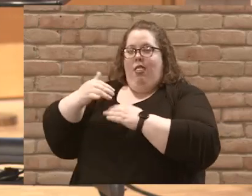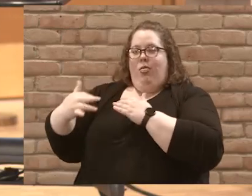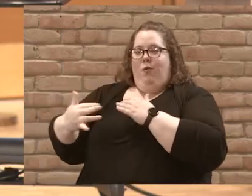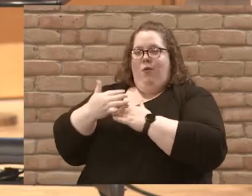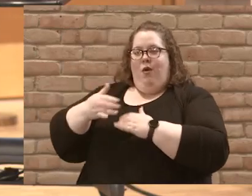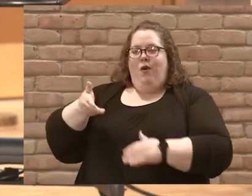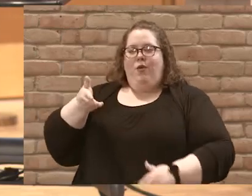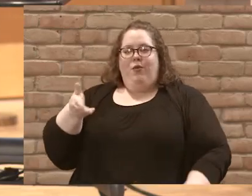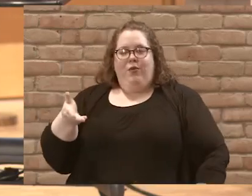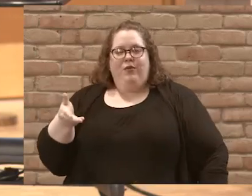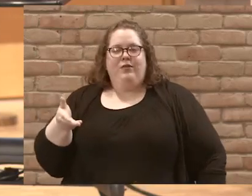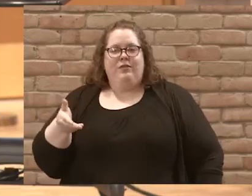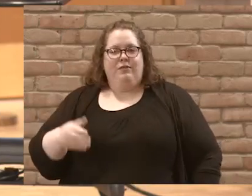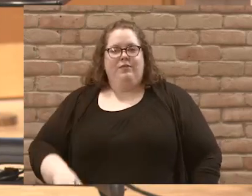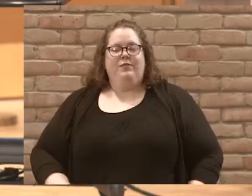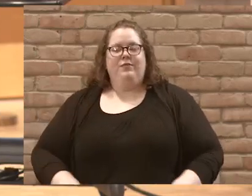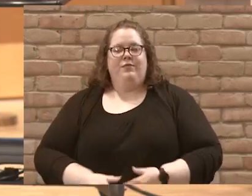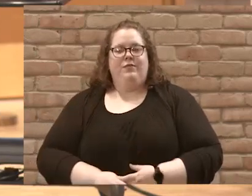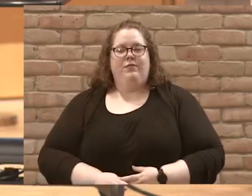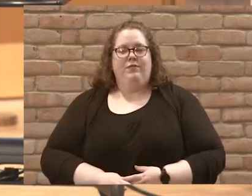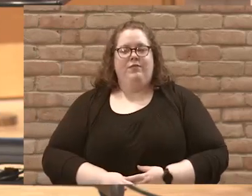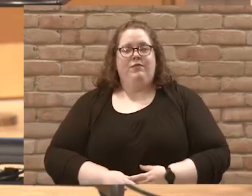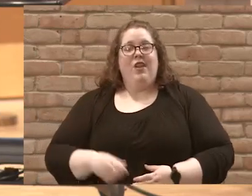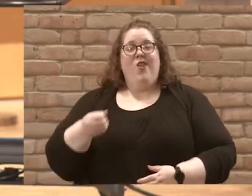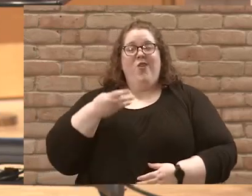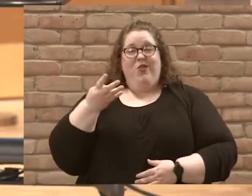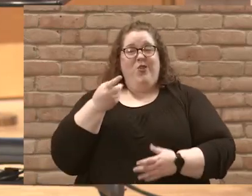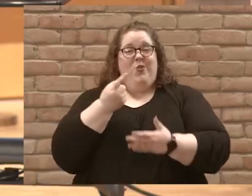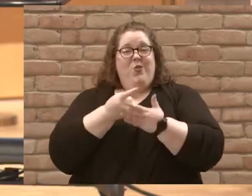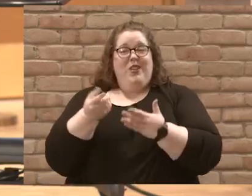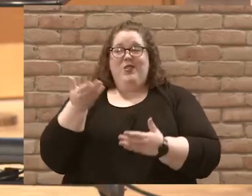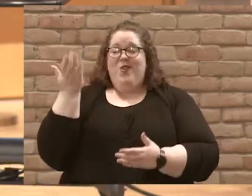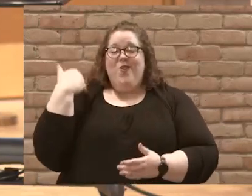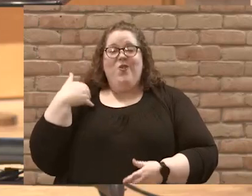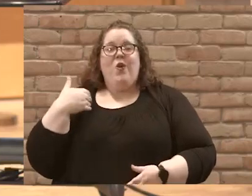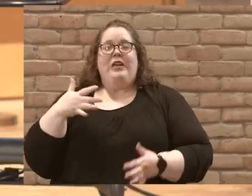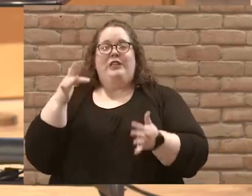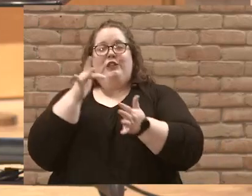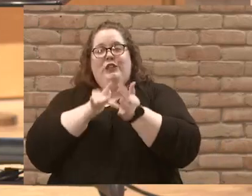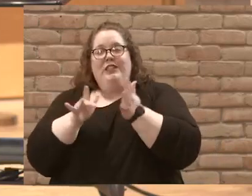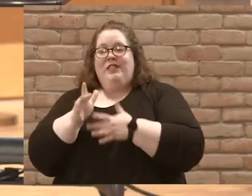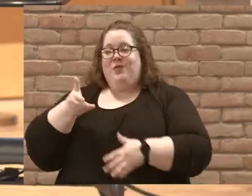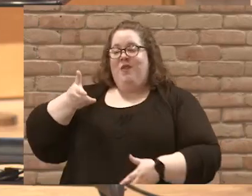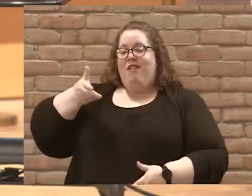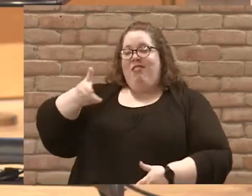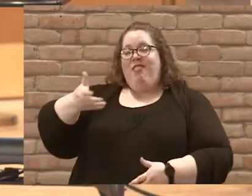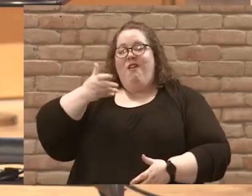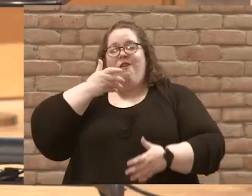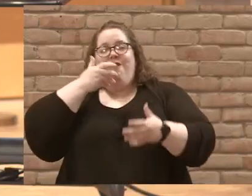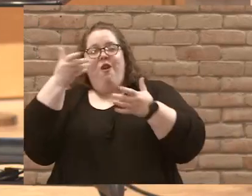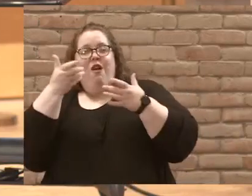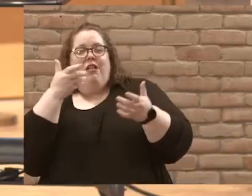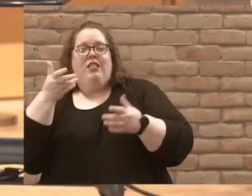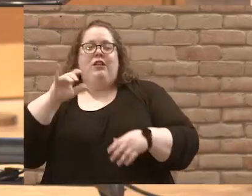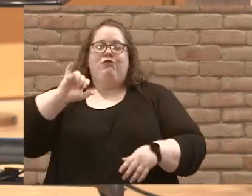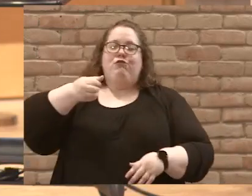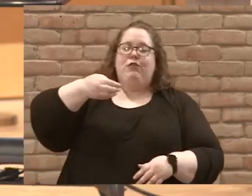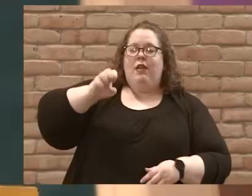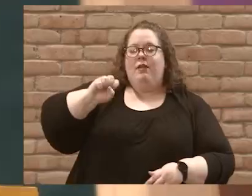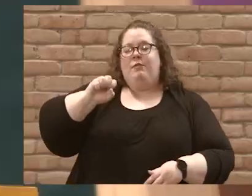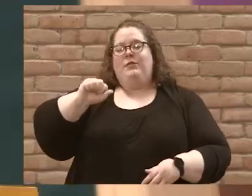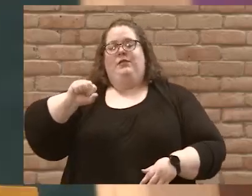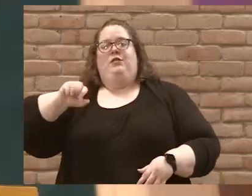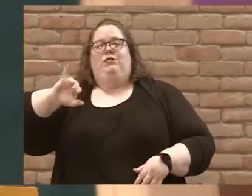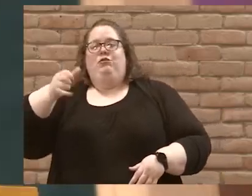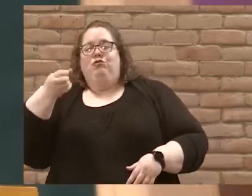Just a few weeks ago, there was Jesus calling James and John and Andrew and Simon,